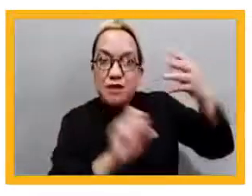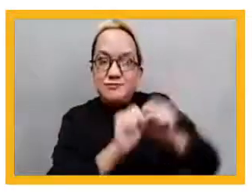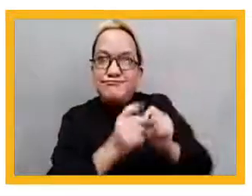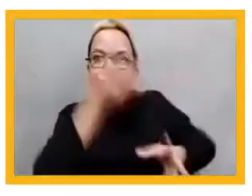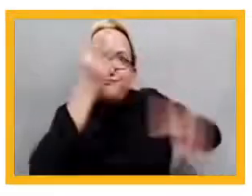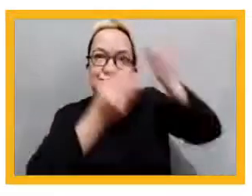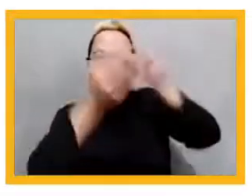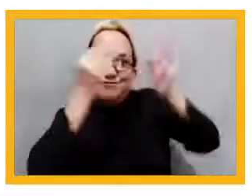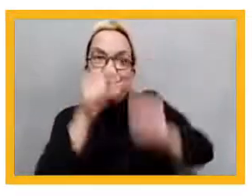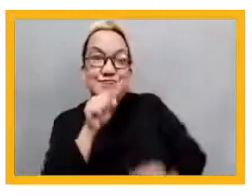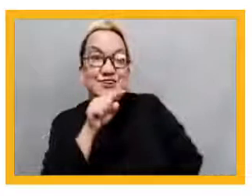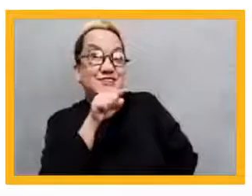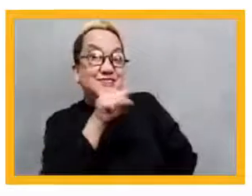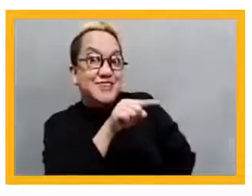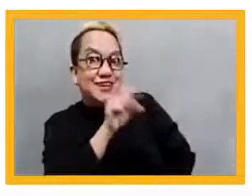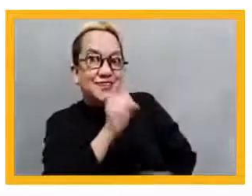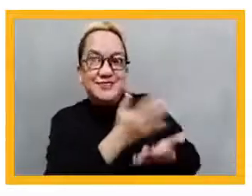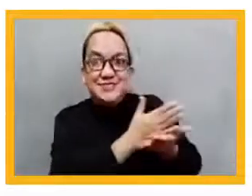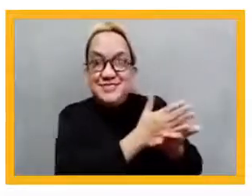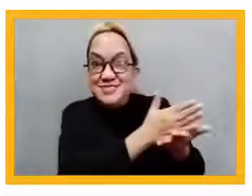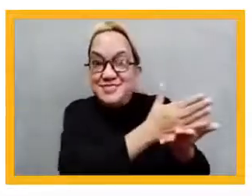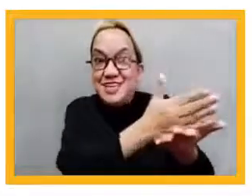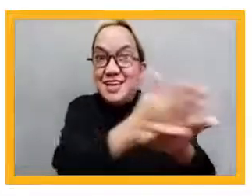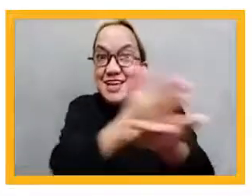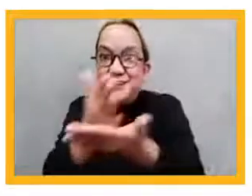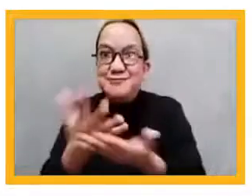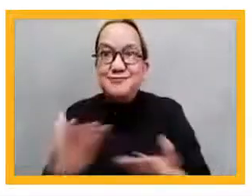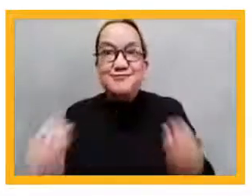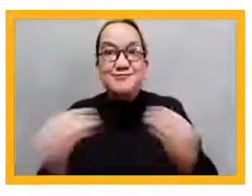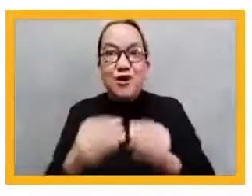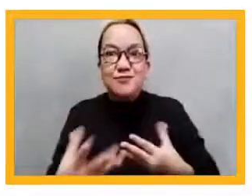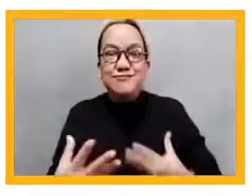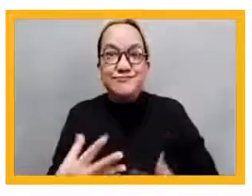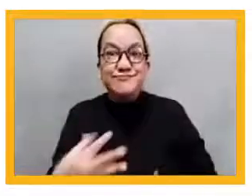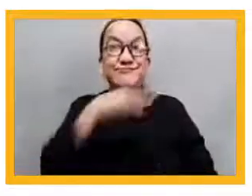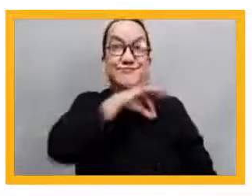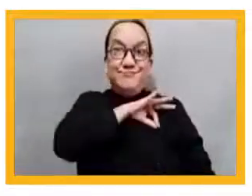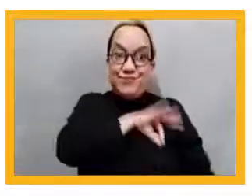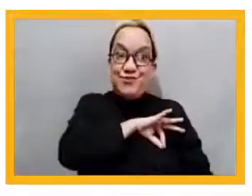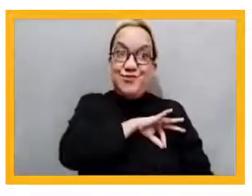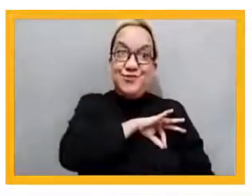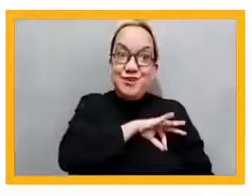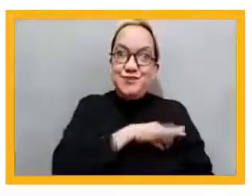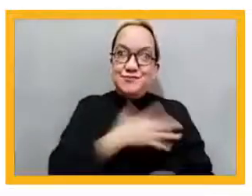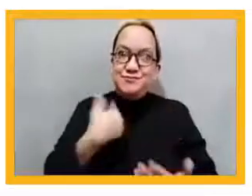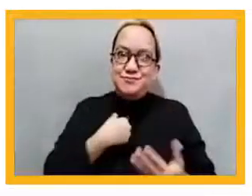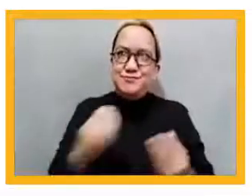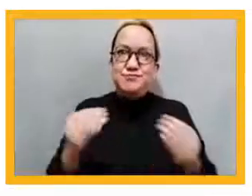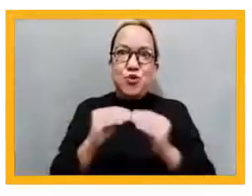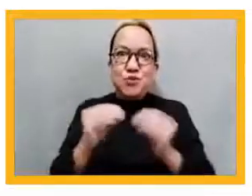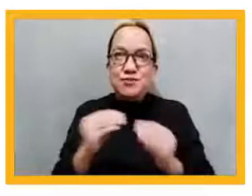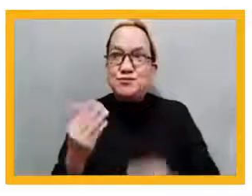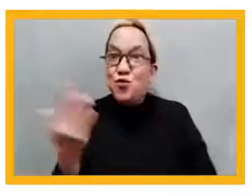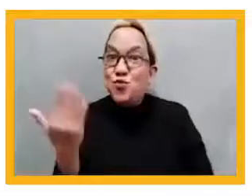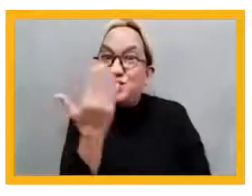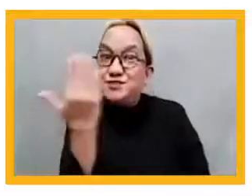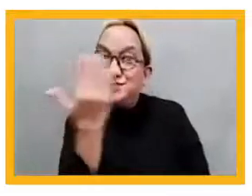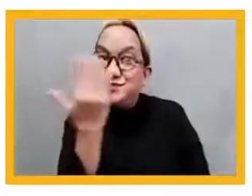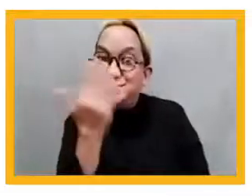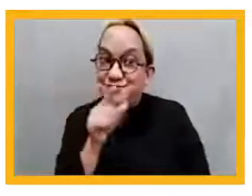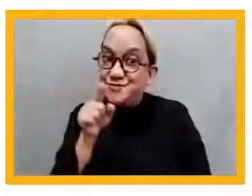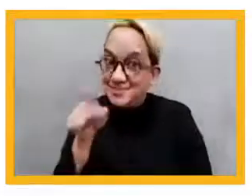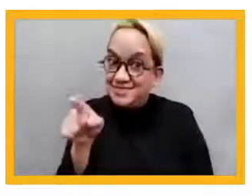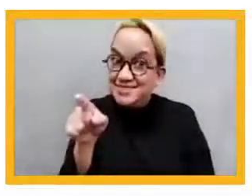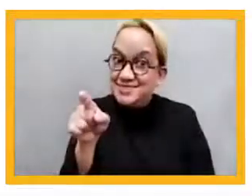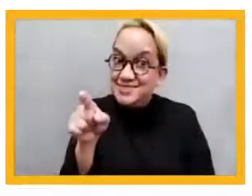interested, and it will be available for one year. So a lot of information there that you can access as you need. I'm sure you all want to go back to